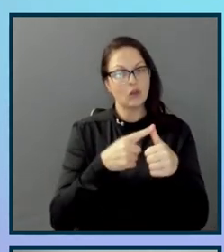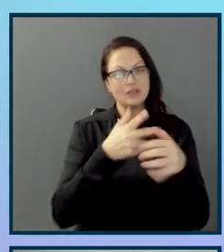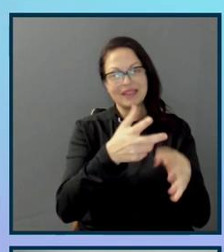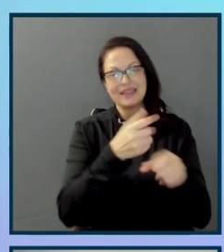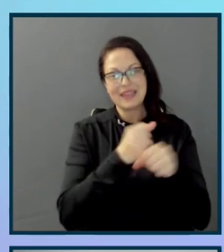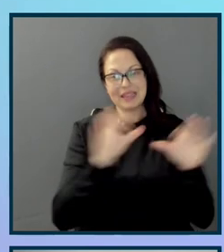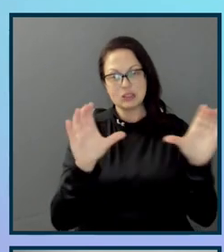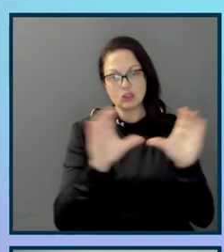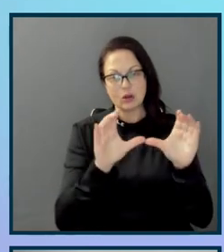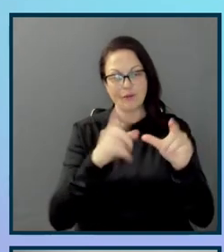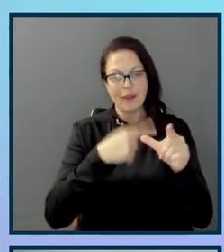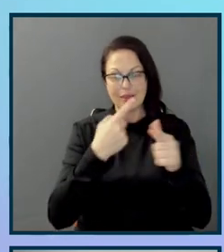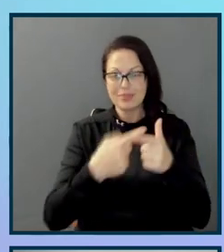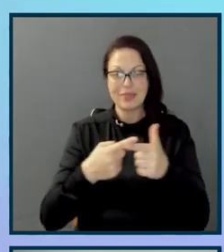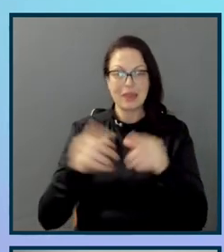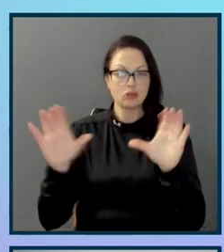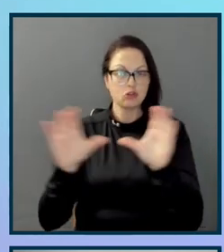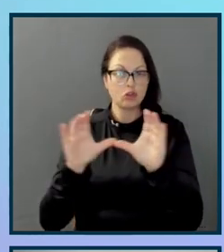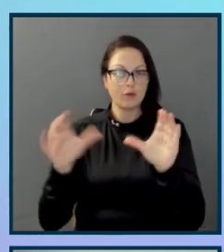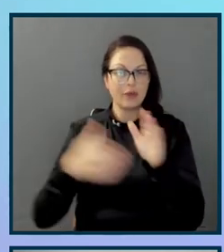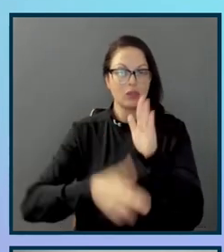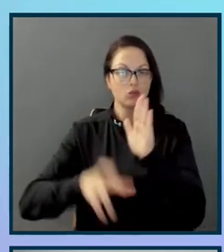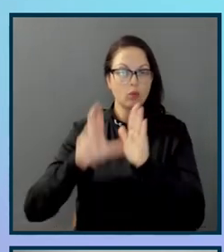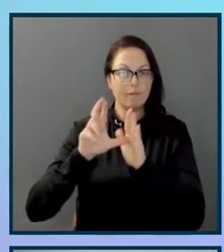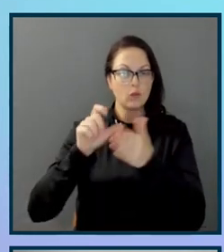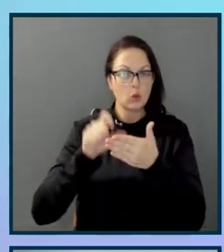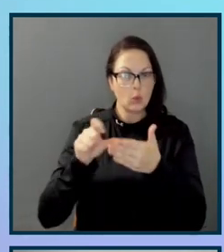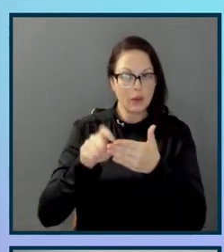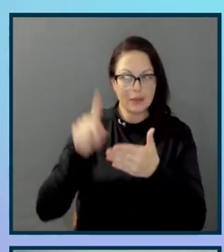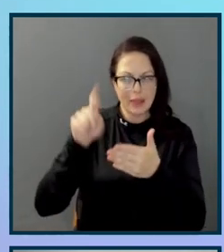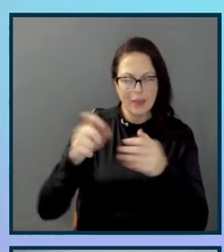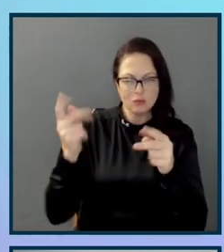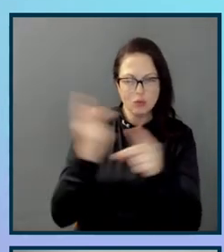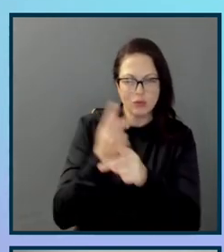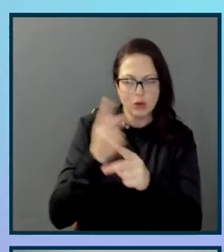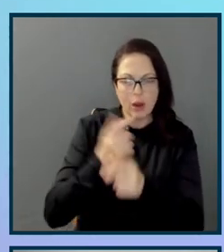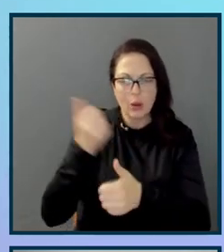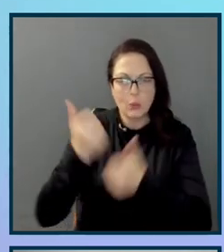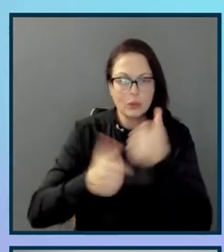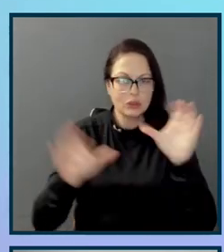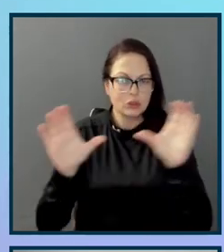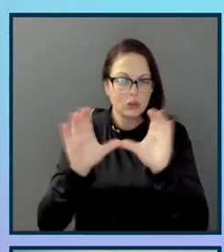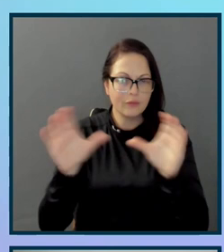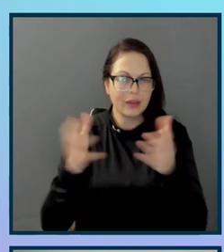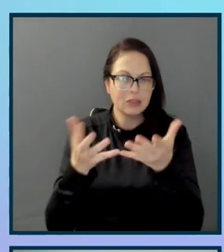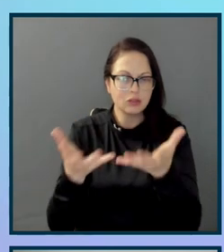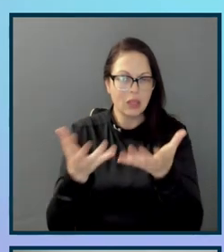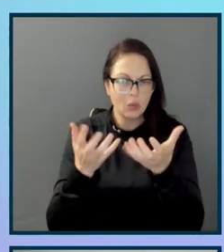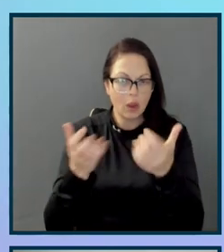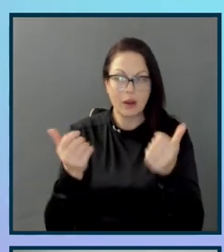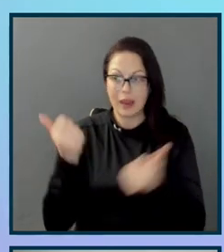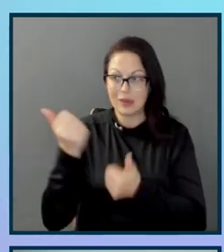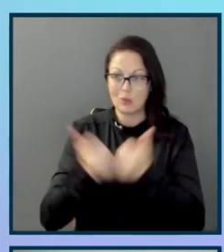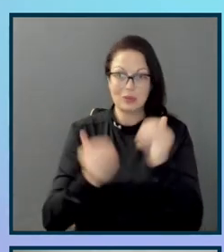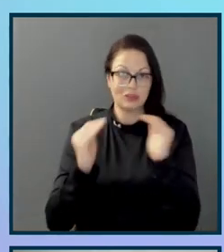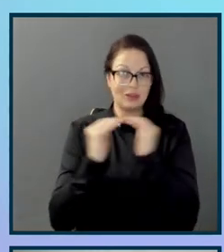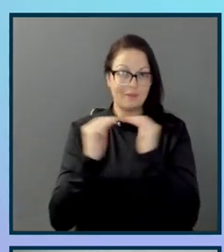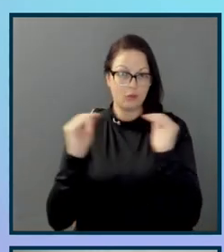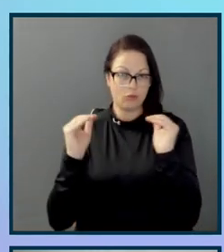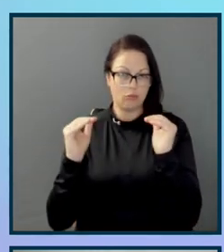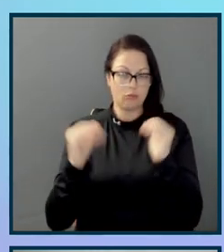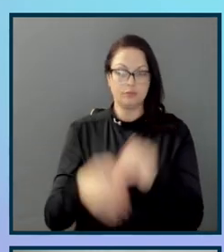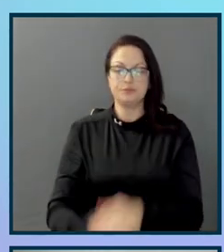then to the certification overview page, where they had to figure out what certification they wanted and what level it was at. So